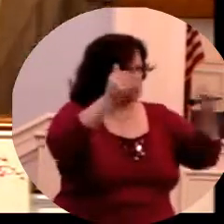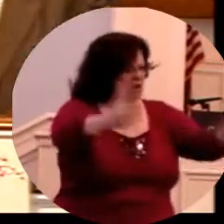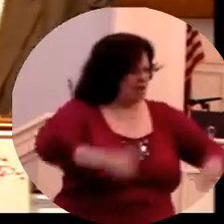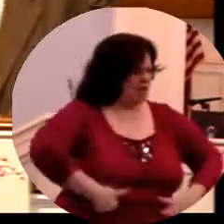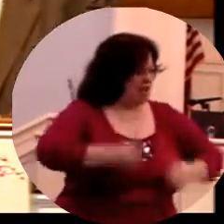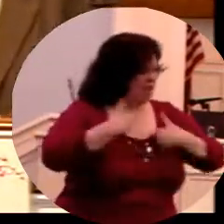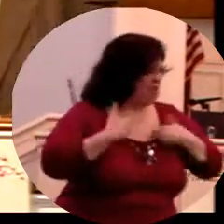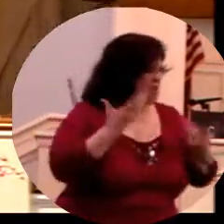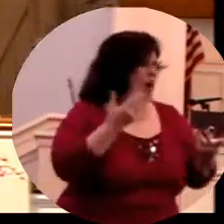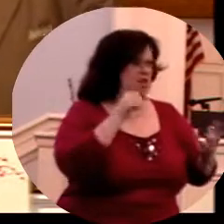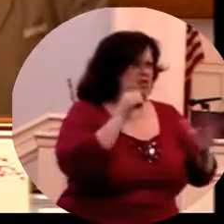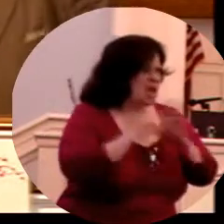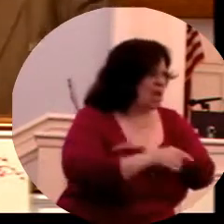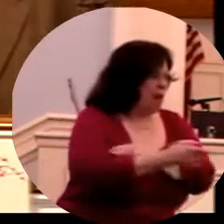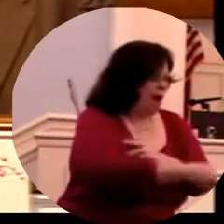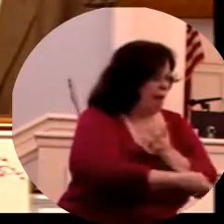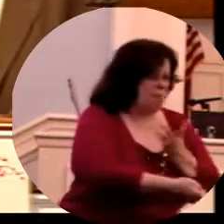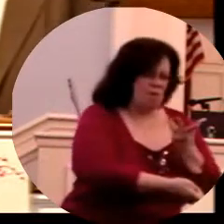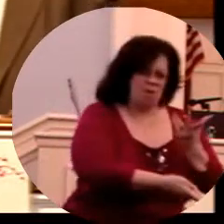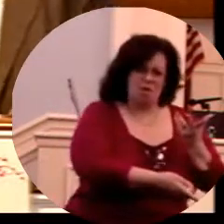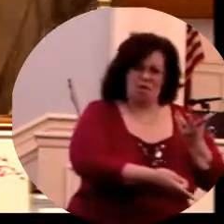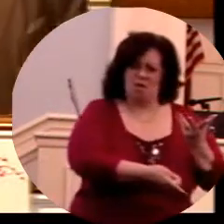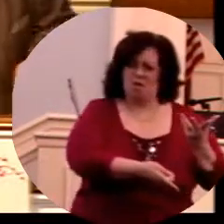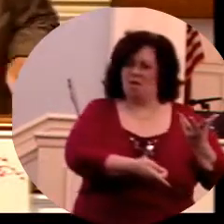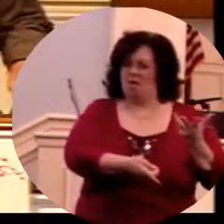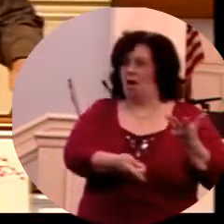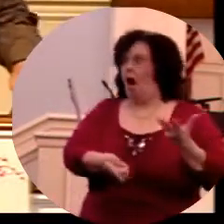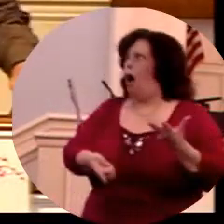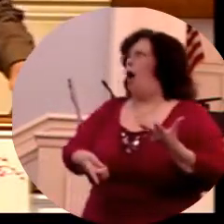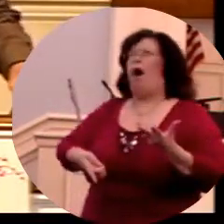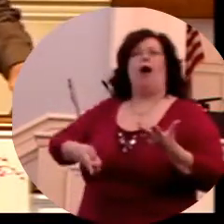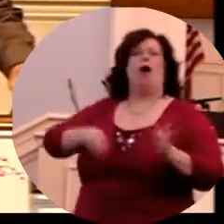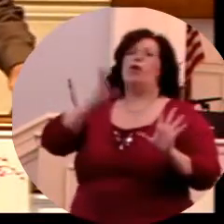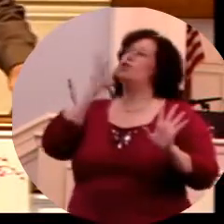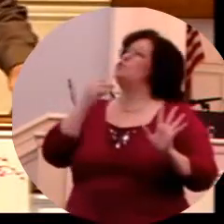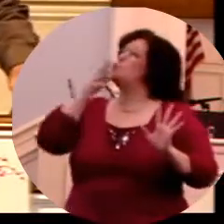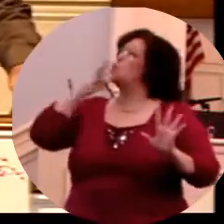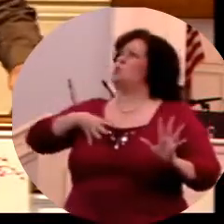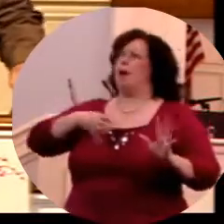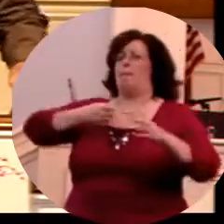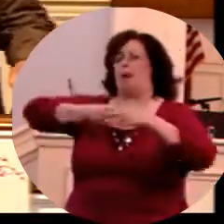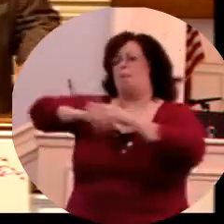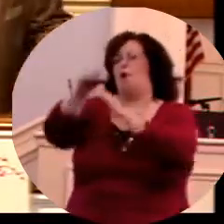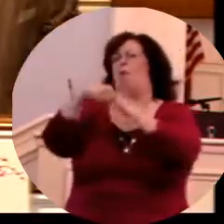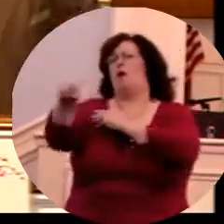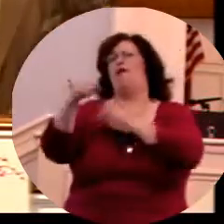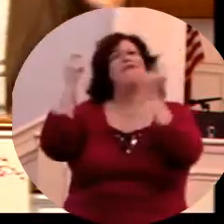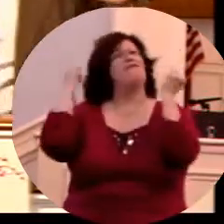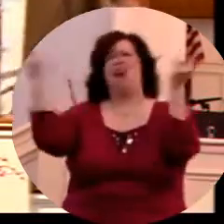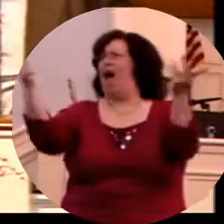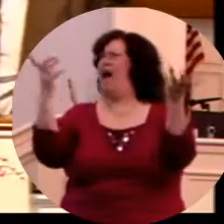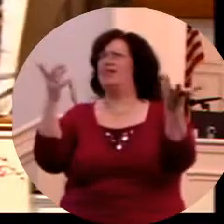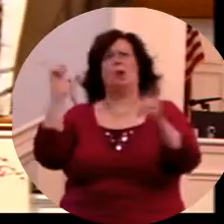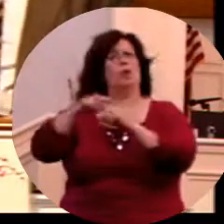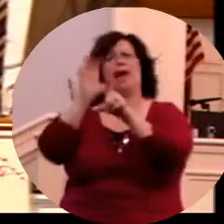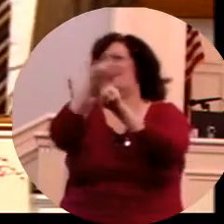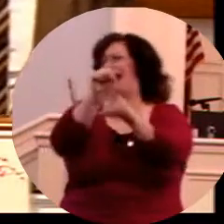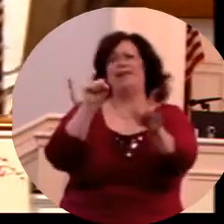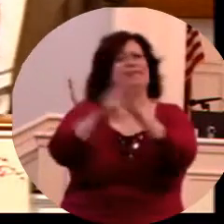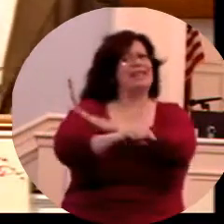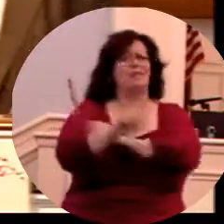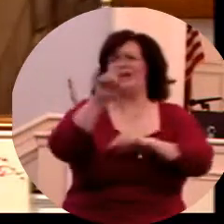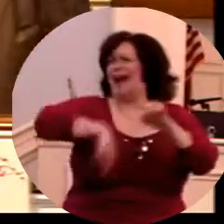and are delivered ere the midwives come in unto them. Therefore, God dealt well